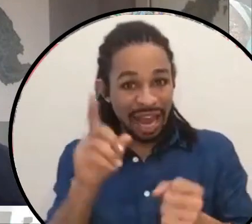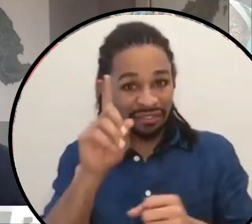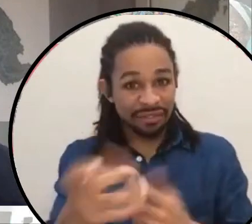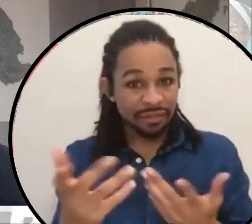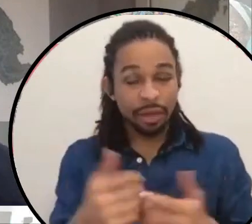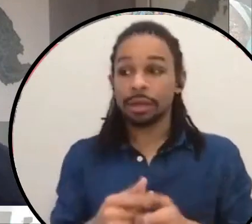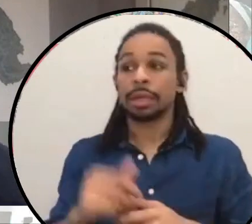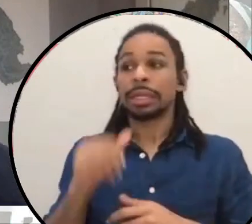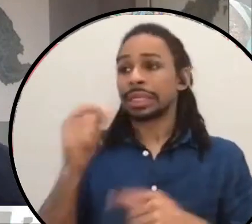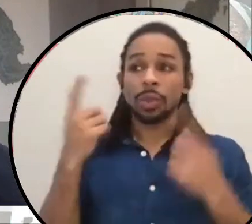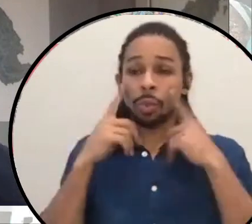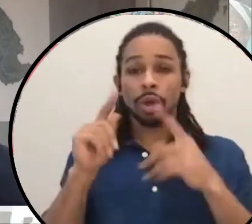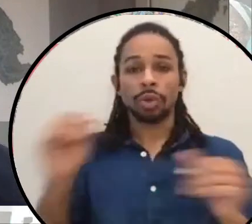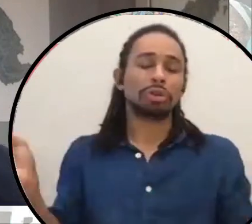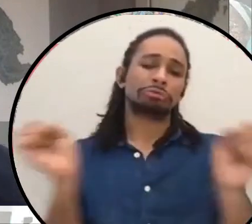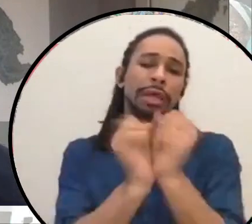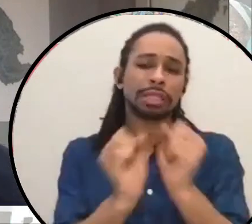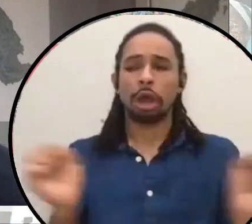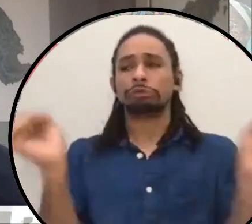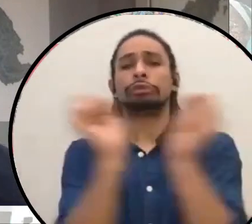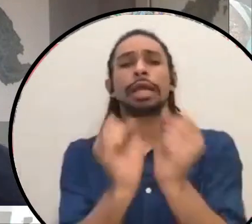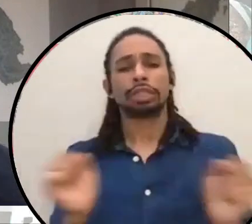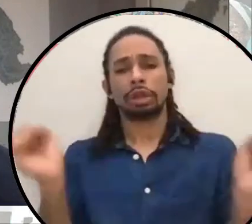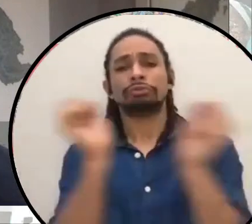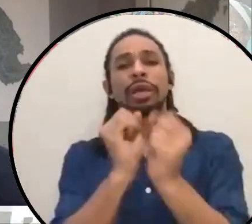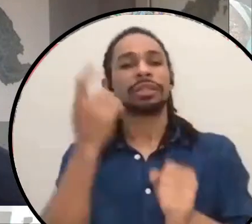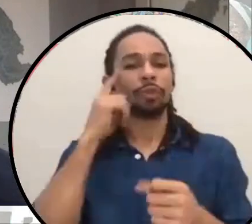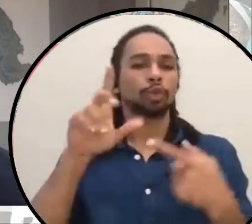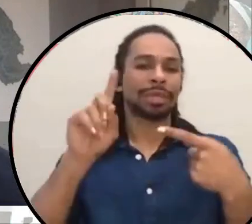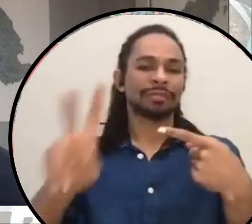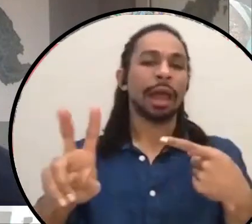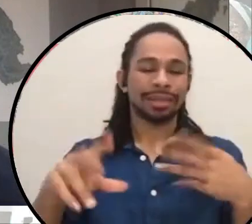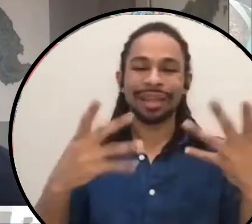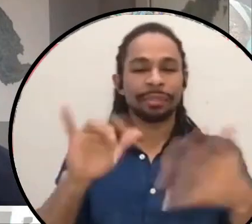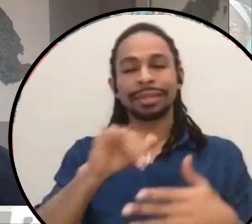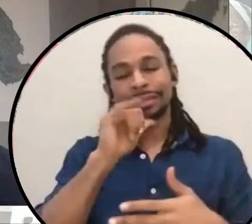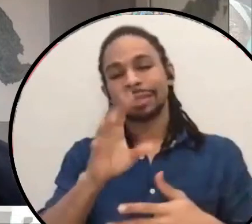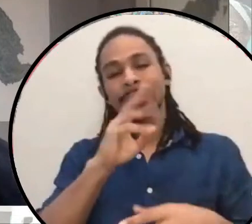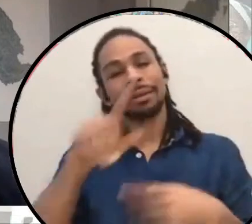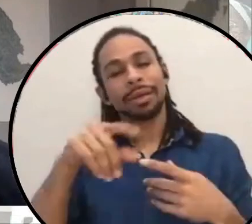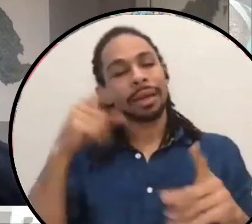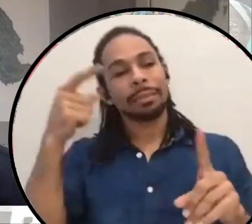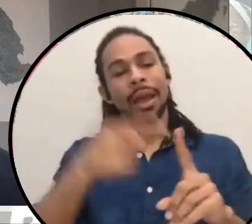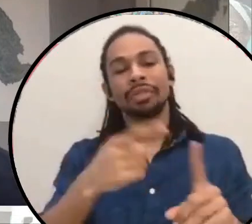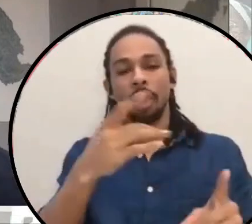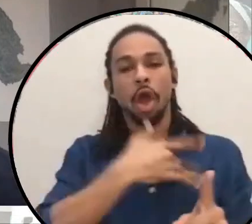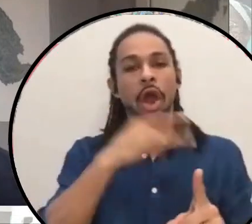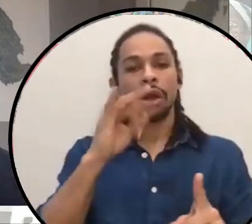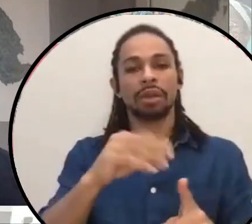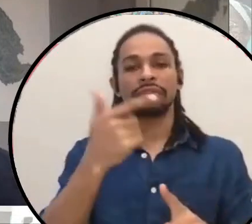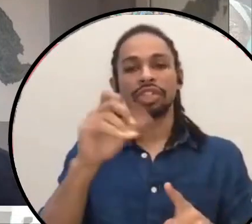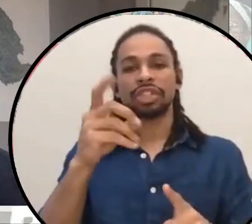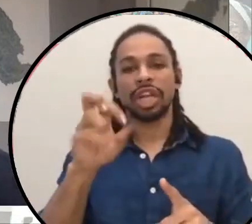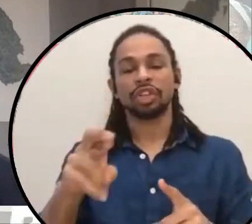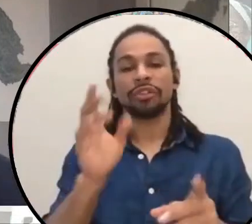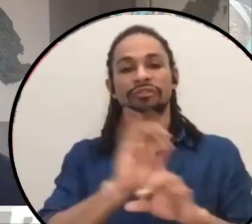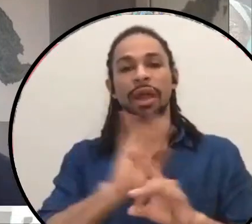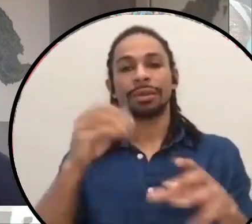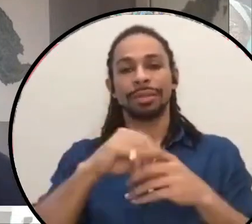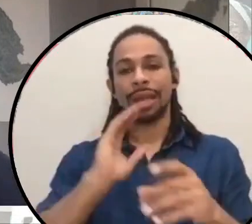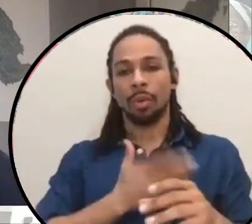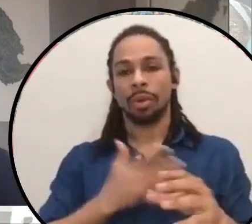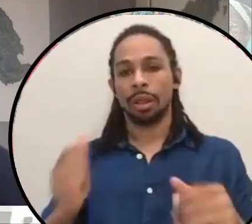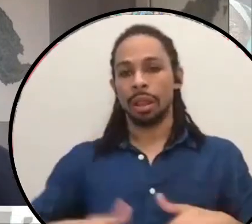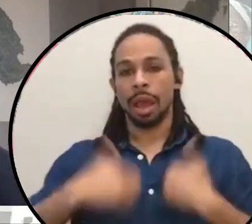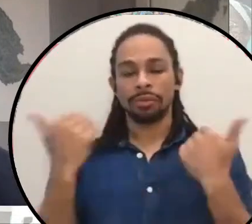work to arrest people again and again for domestic violence. That doesn't, it's not getting to the heart of gender violence in our, in our lives. So what does work? What